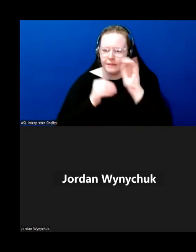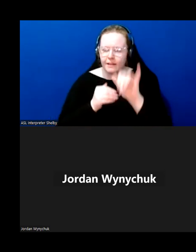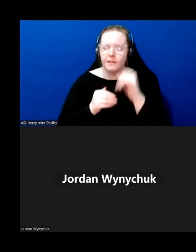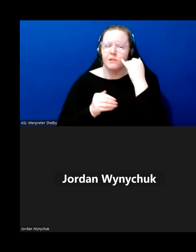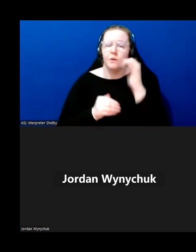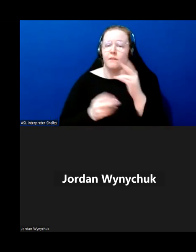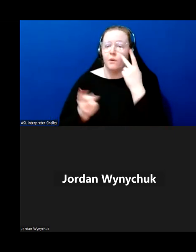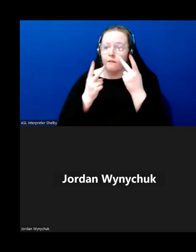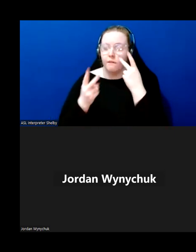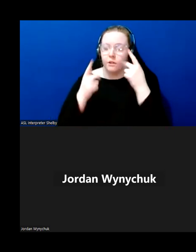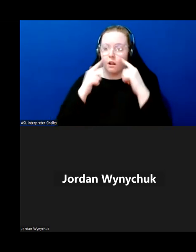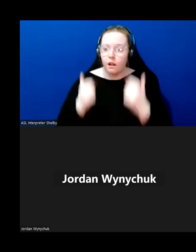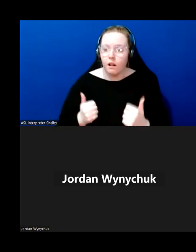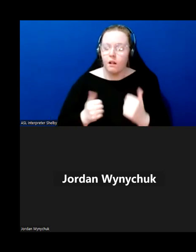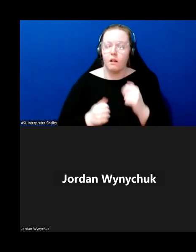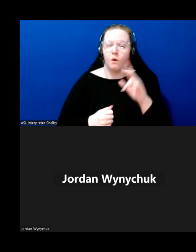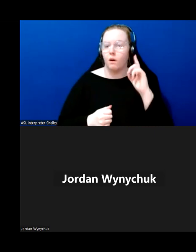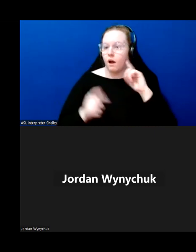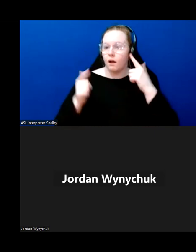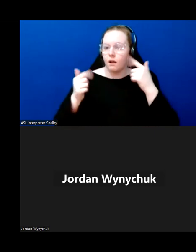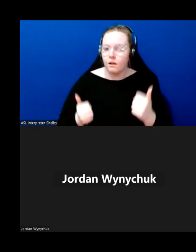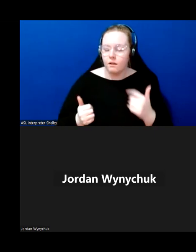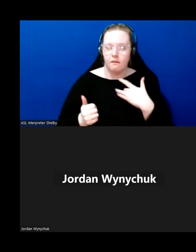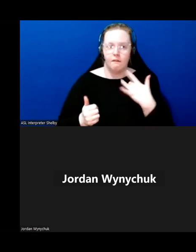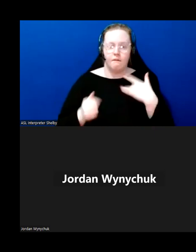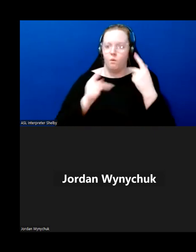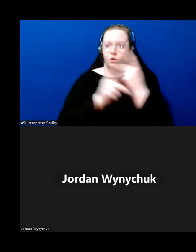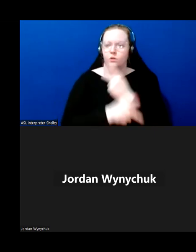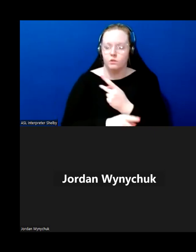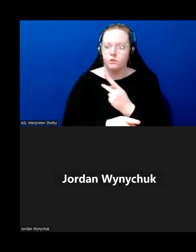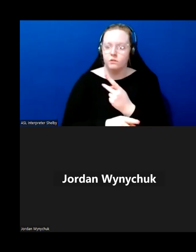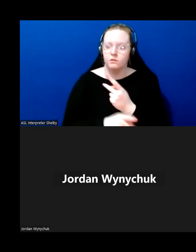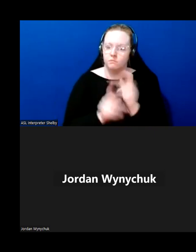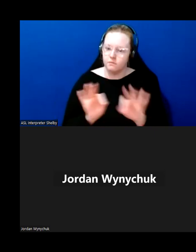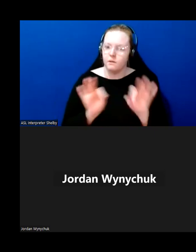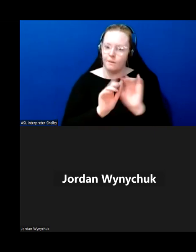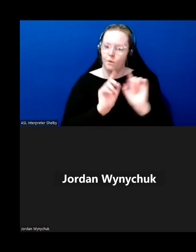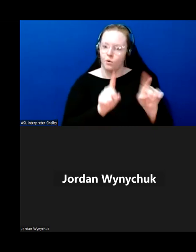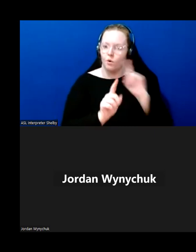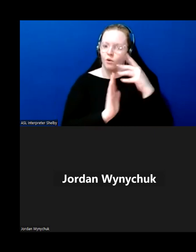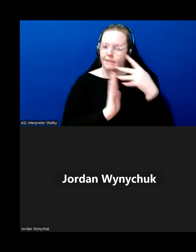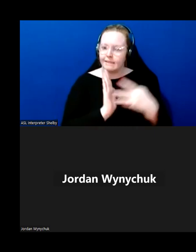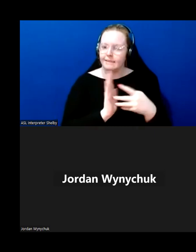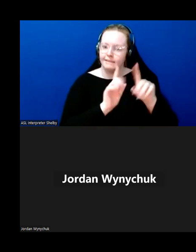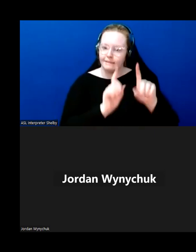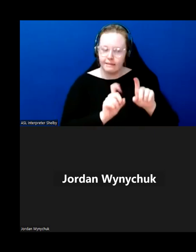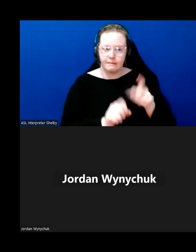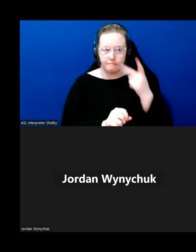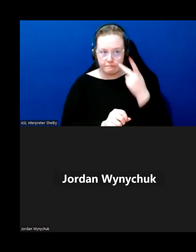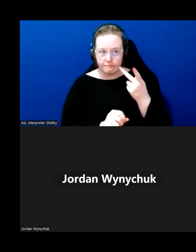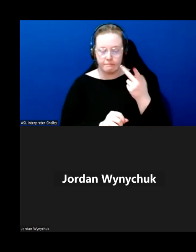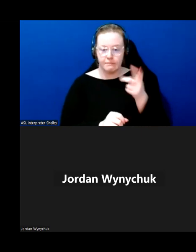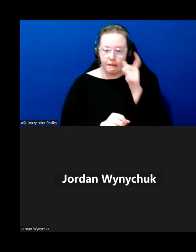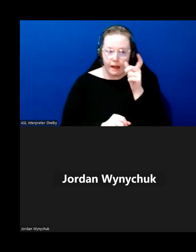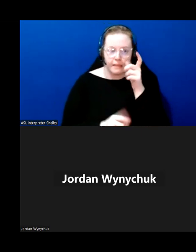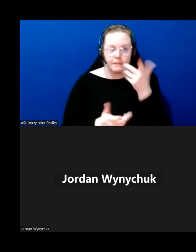you're starting to feel that they're they're getting impaired um have your hearing and eyesight tested regularly um and tell your